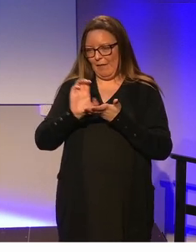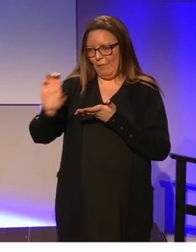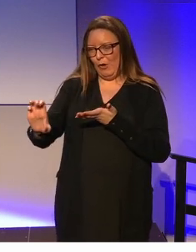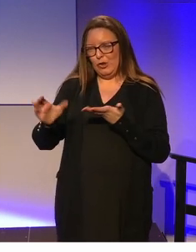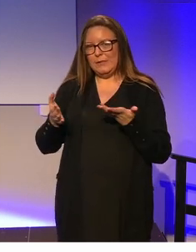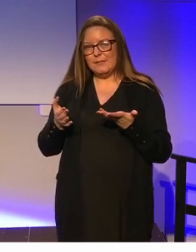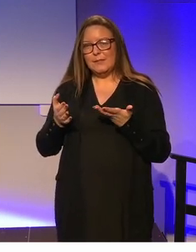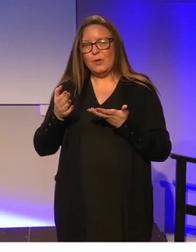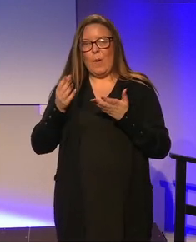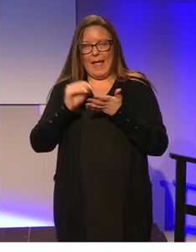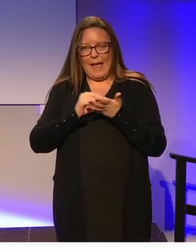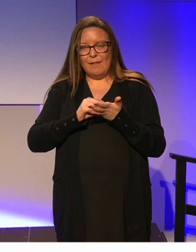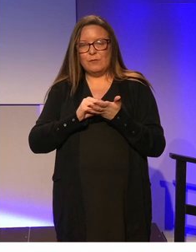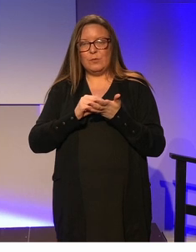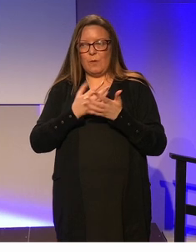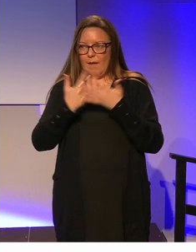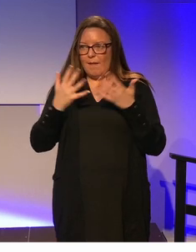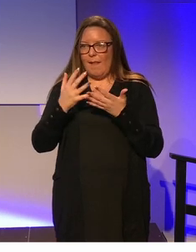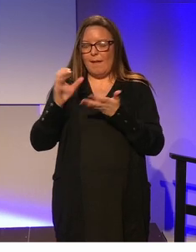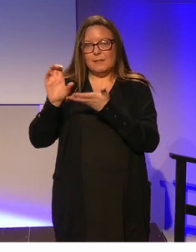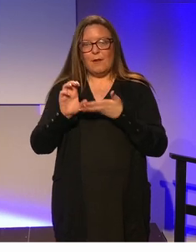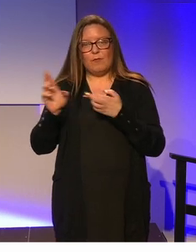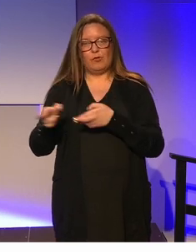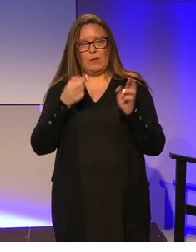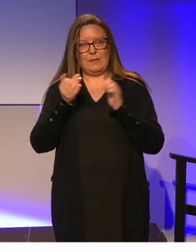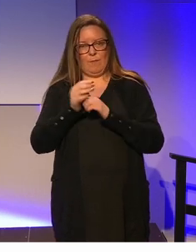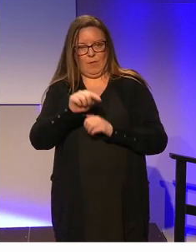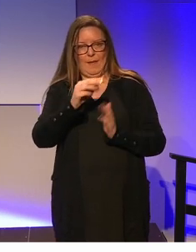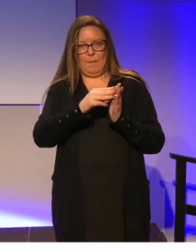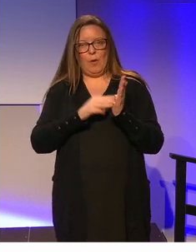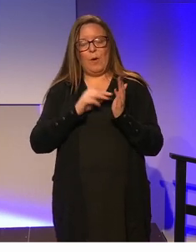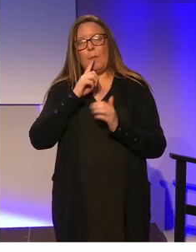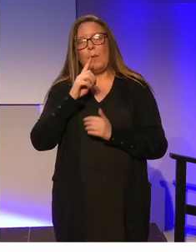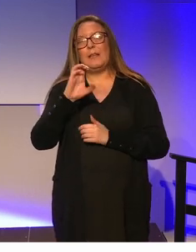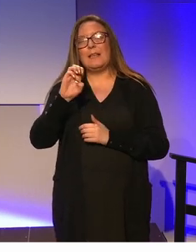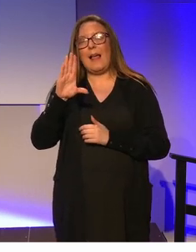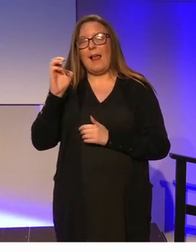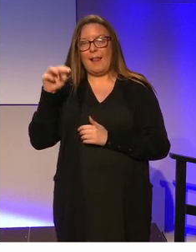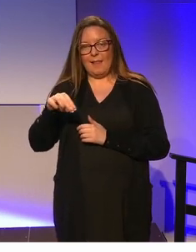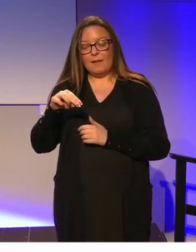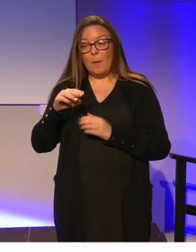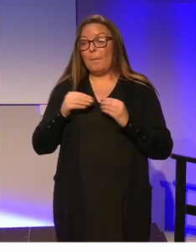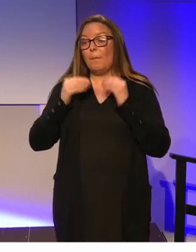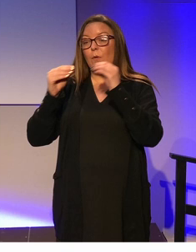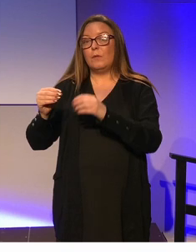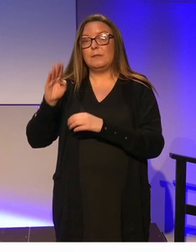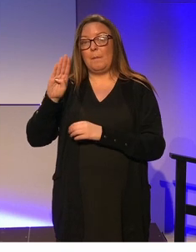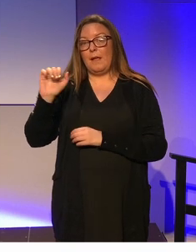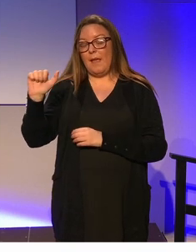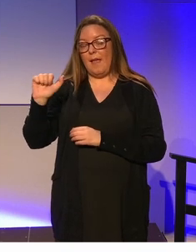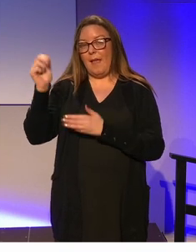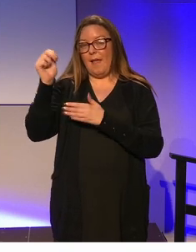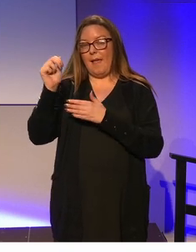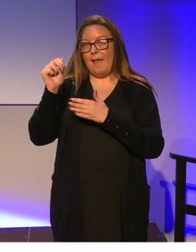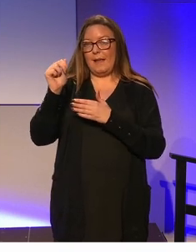fundraising for the program. And Ellen then progressed on to the Bachelor of Arts in Contemporary Arts and